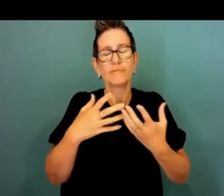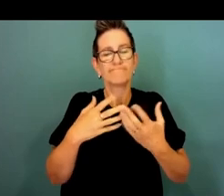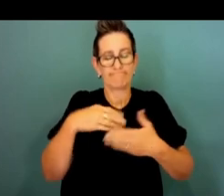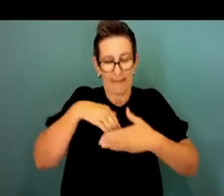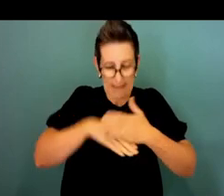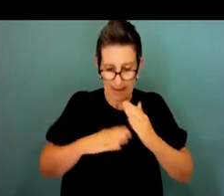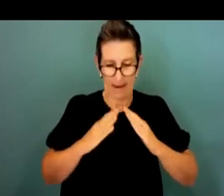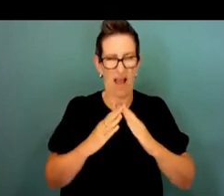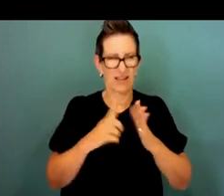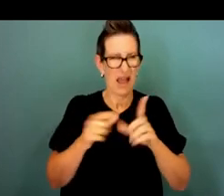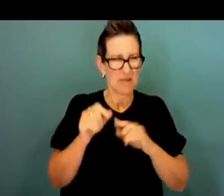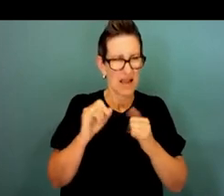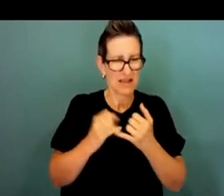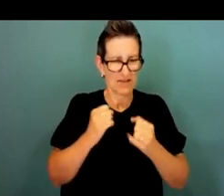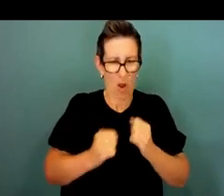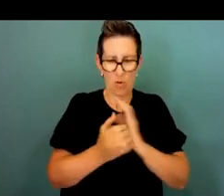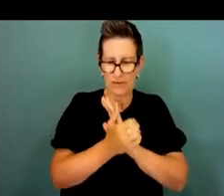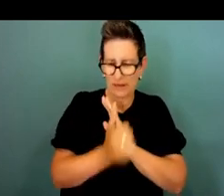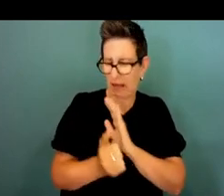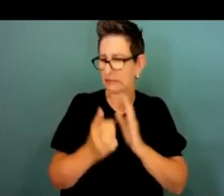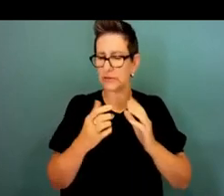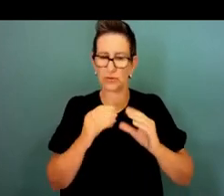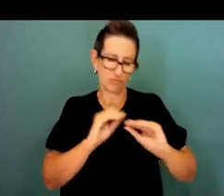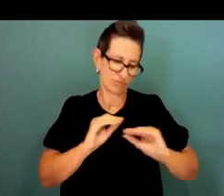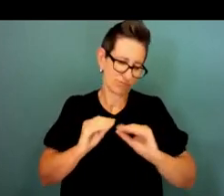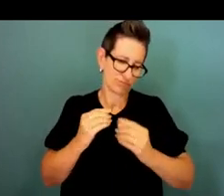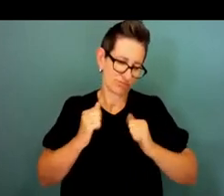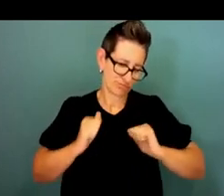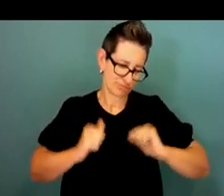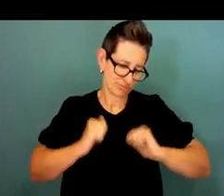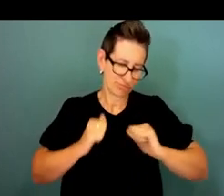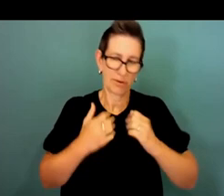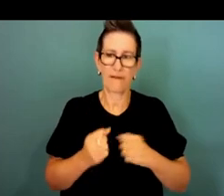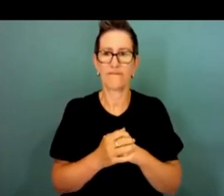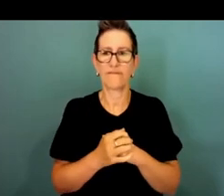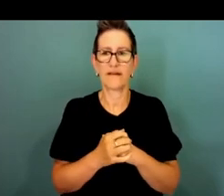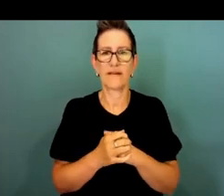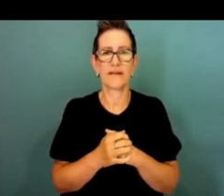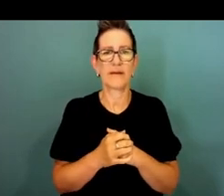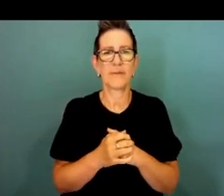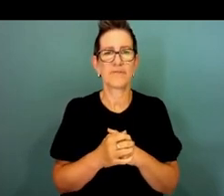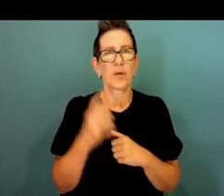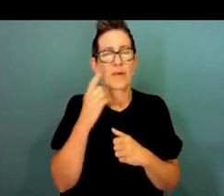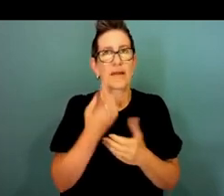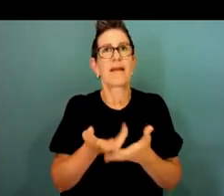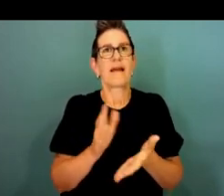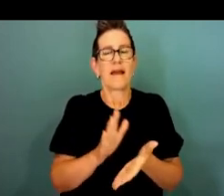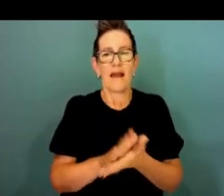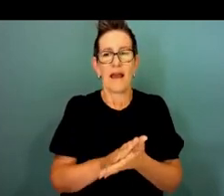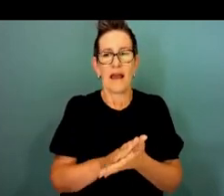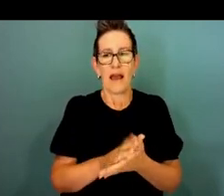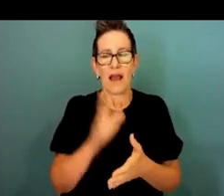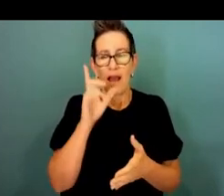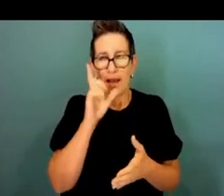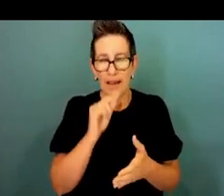that she mentioned, there's some amazing capability right across the service that we're thinking about, how do we take a networked approach to that